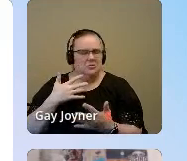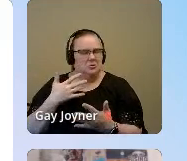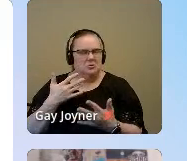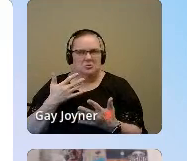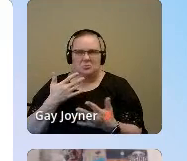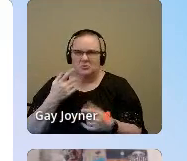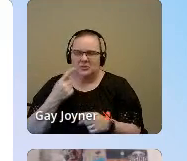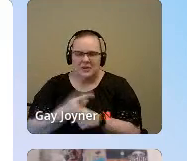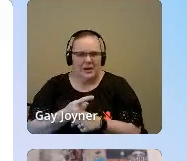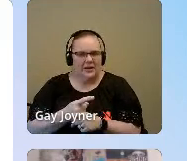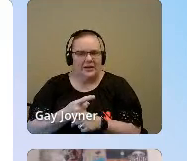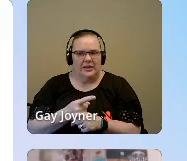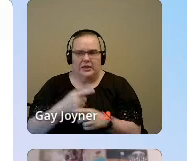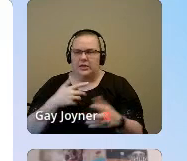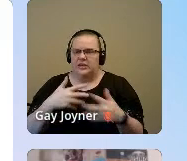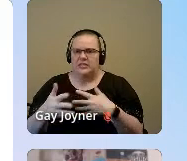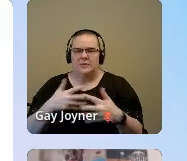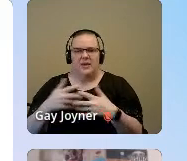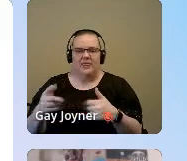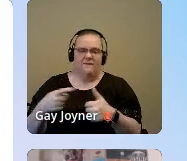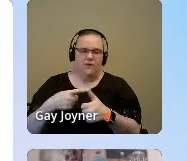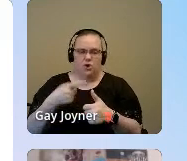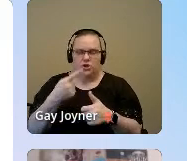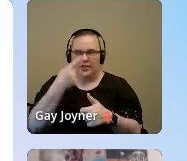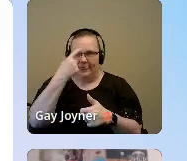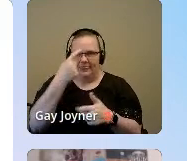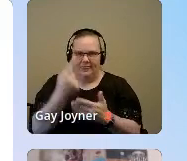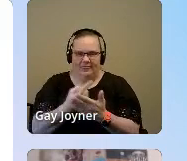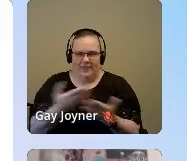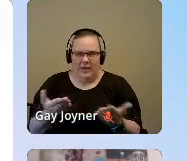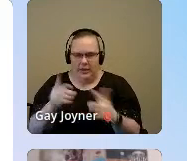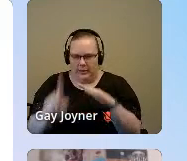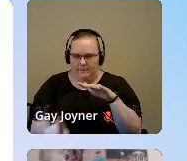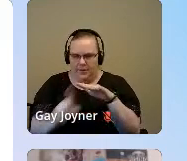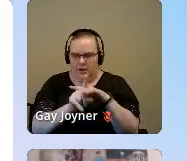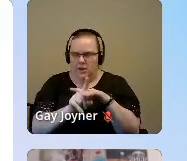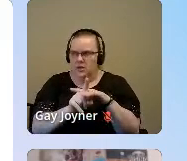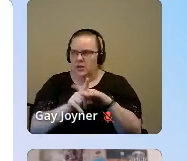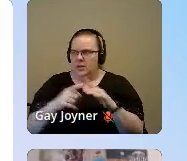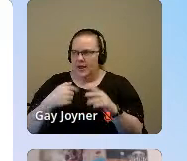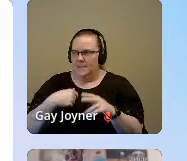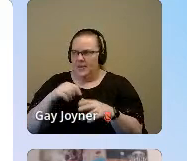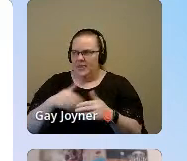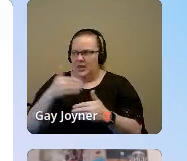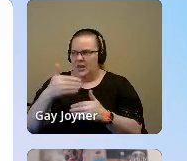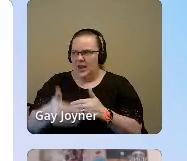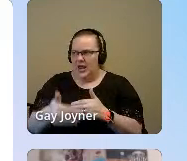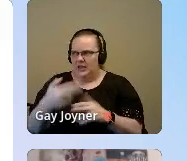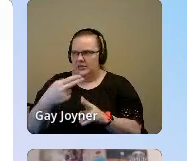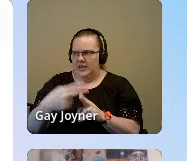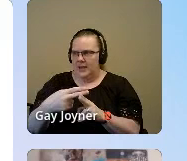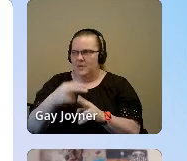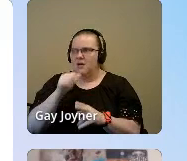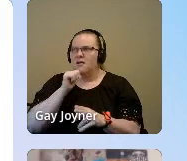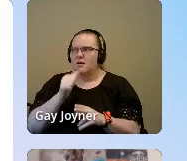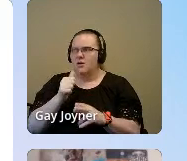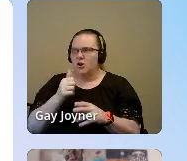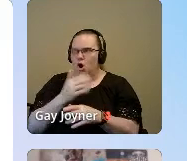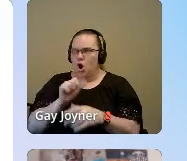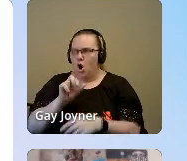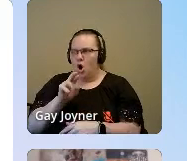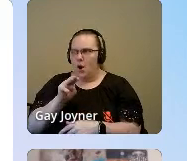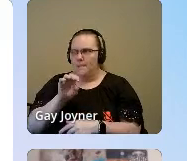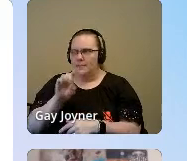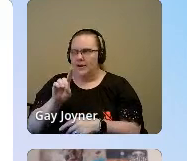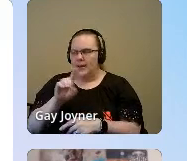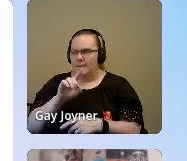up, all I can see is their gun. And the first thought that crosses my mind is, am I going to be the next name on a list of unarmed black people killed by the police? Police